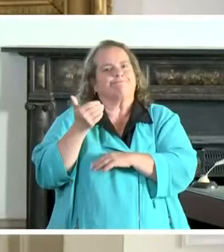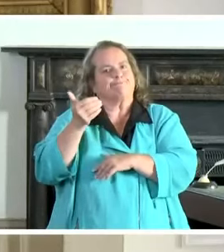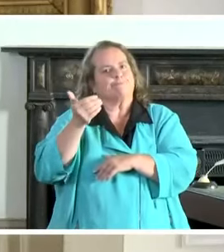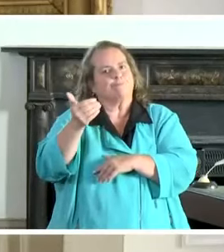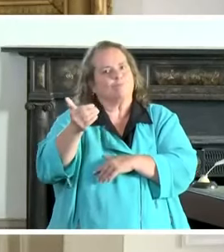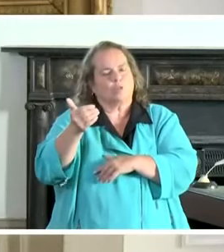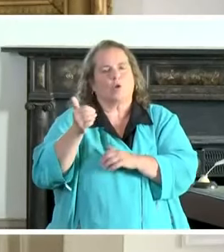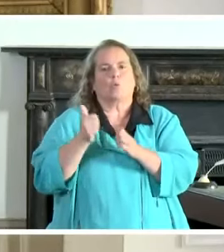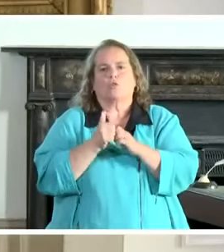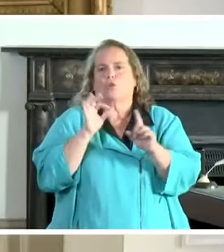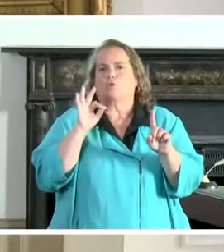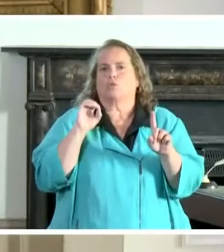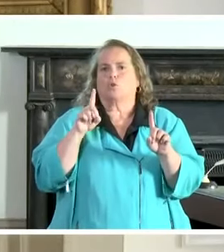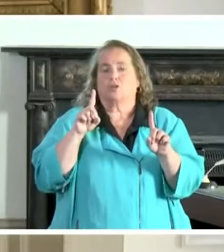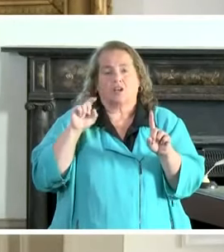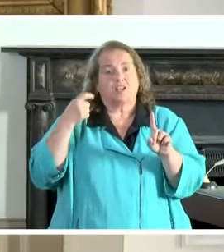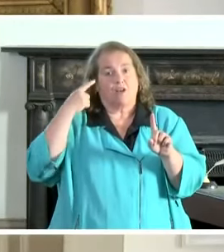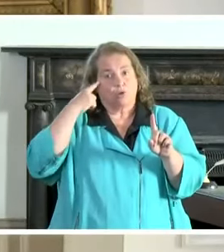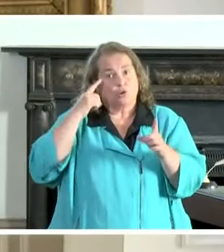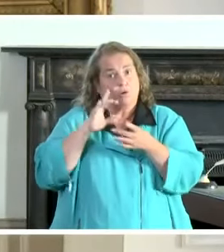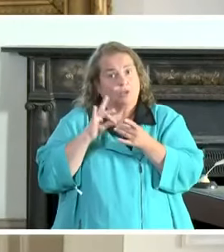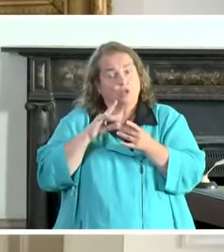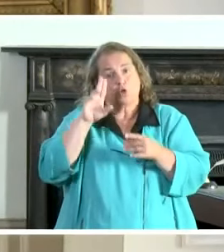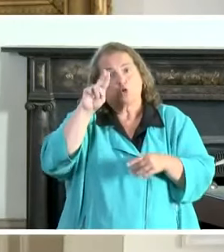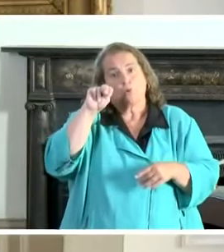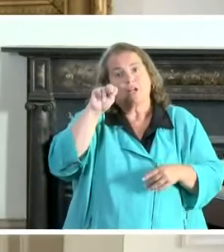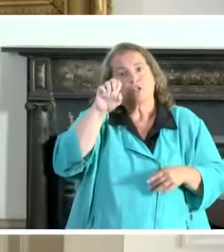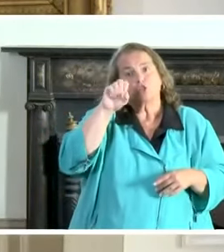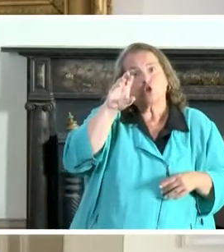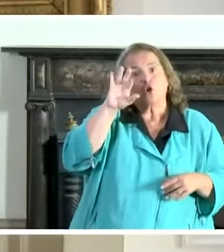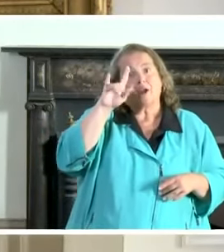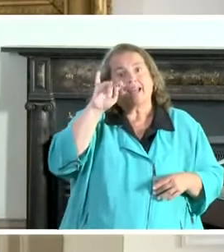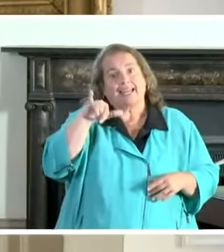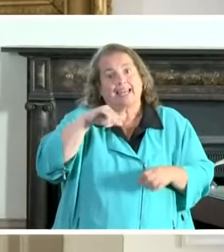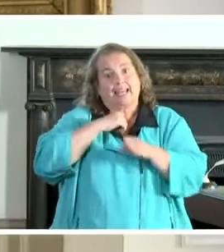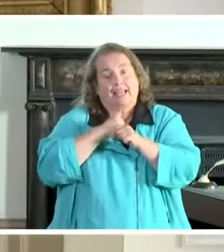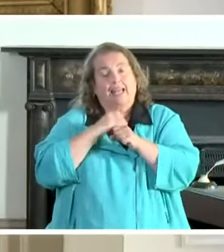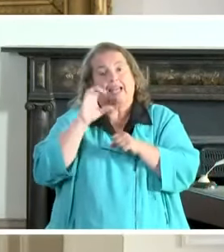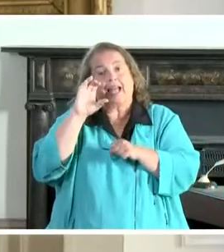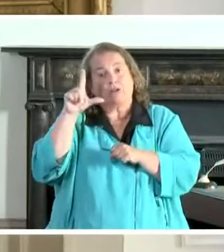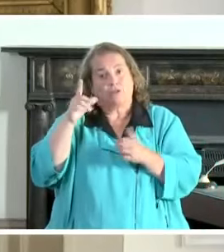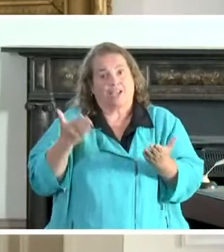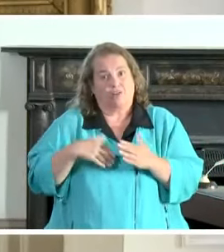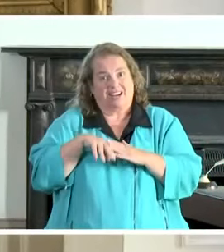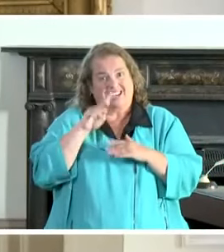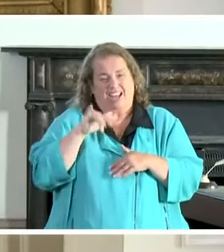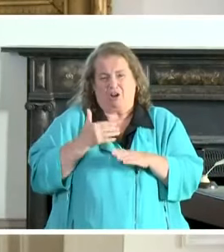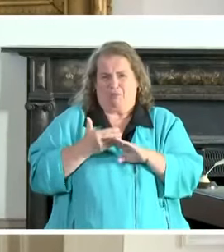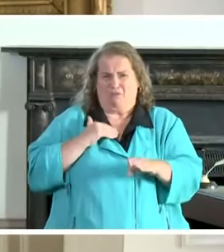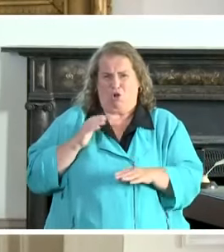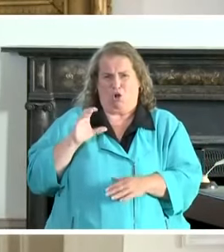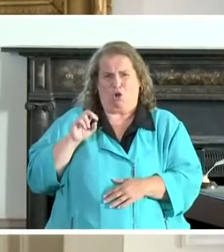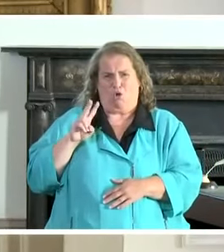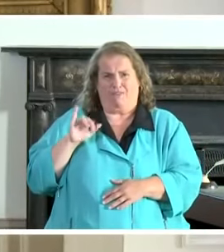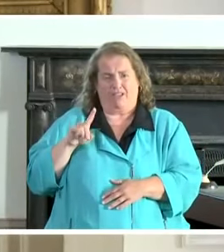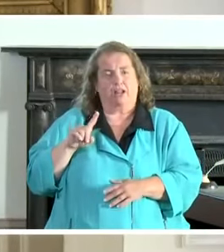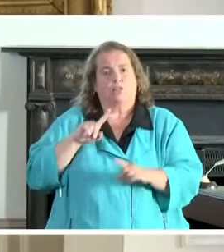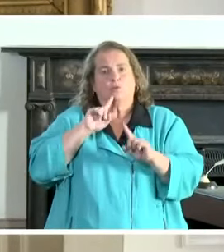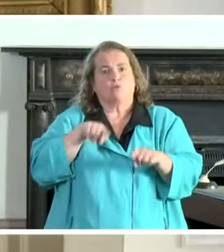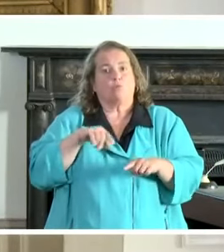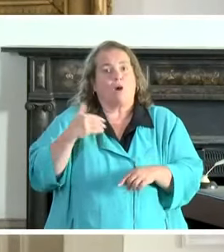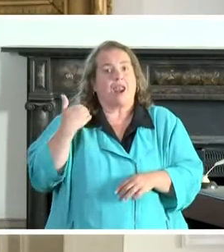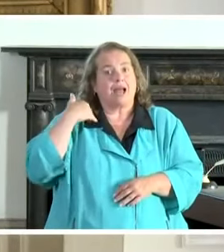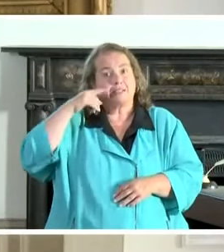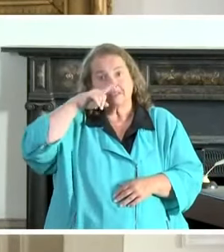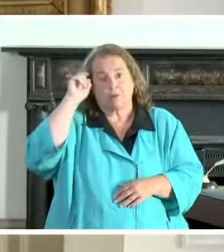The governor mentioned the UN Security Council was here in Kentucky right before COVID had started. There was a report last summer